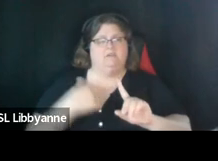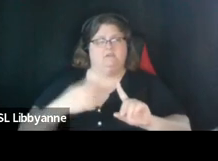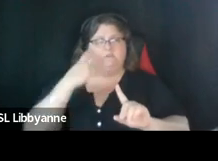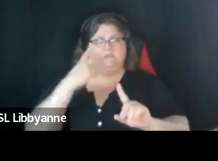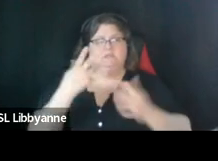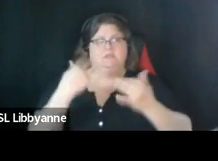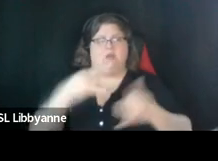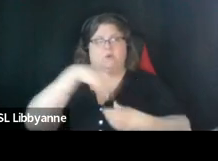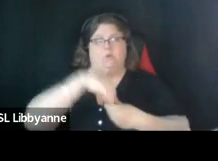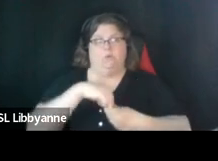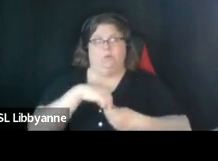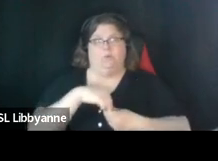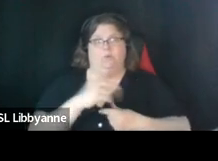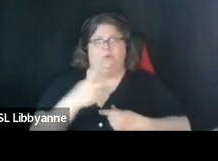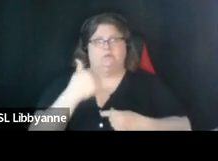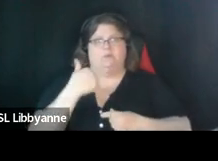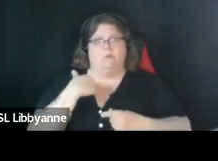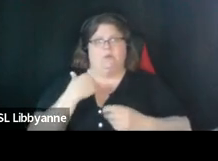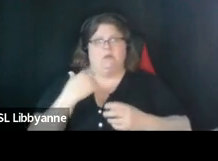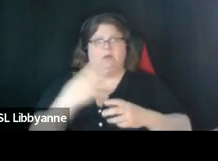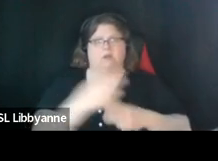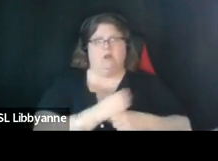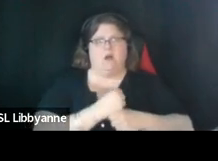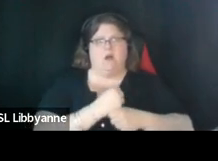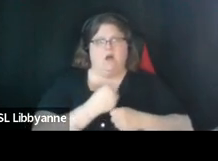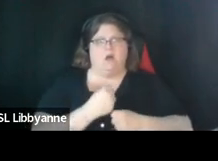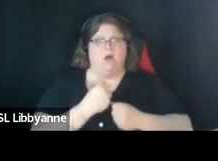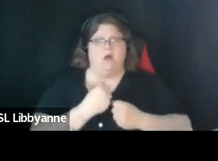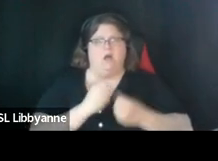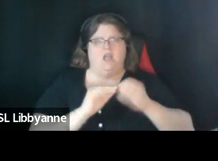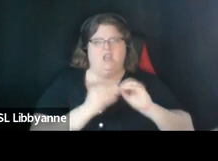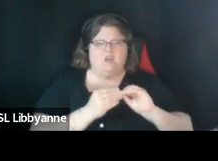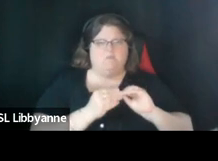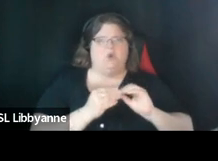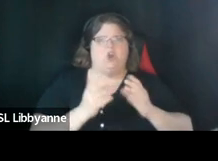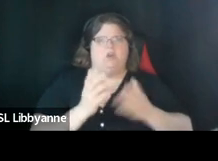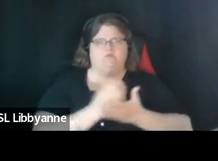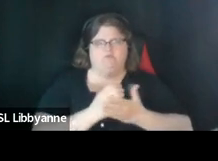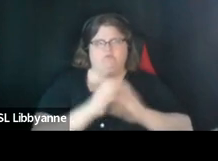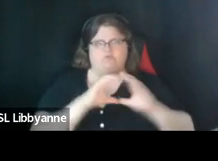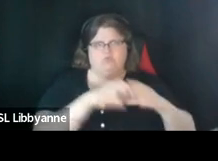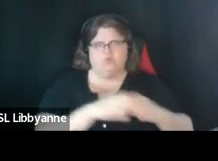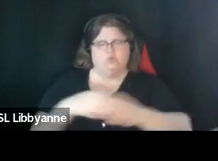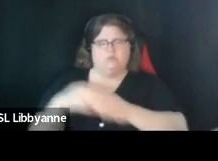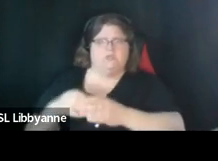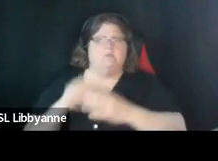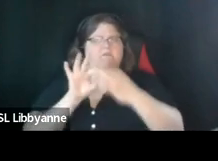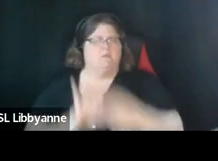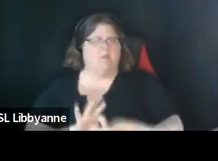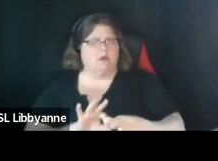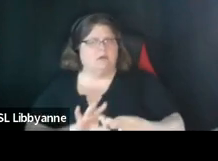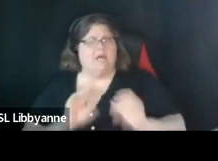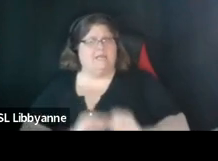just and and we received a number of groups have been um giving feedback so and and clearly hopefully